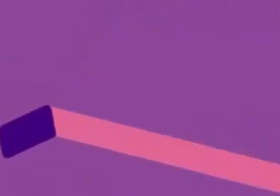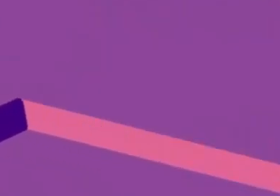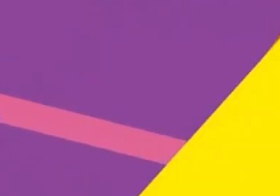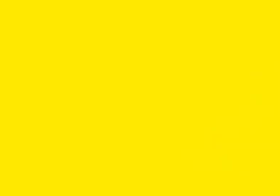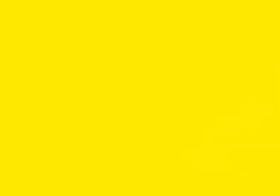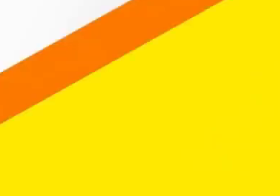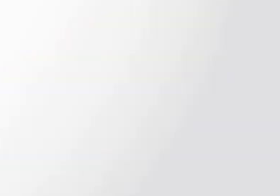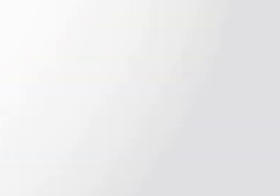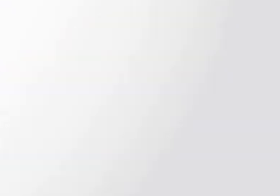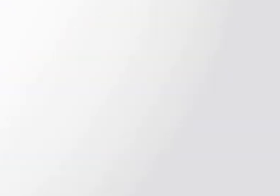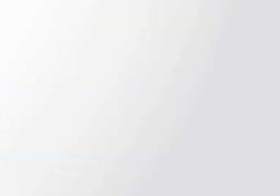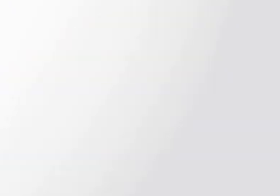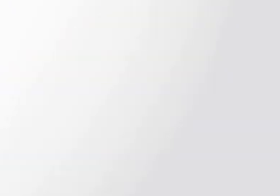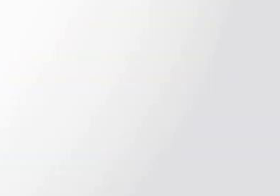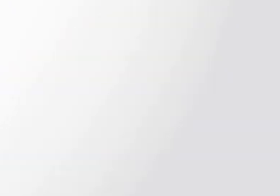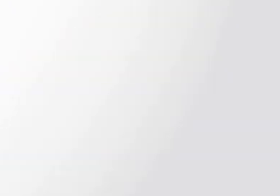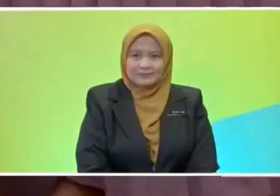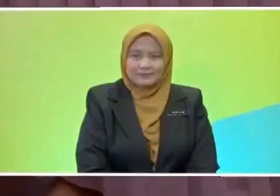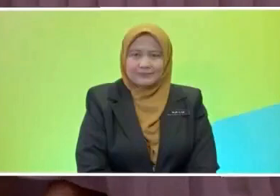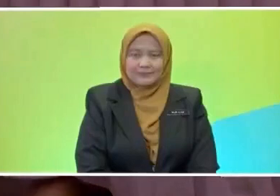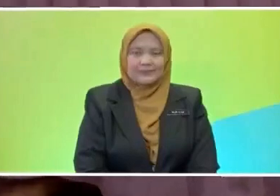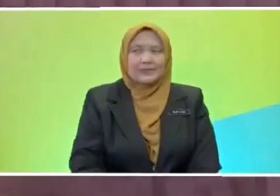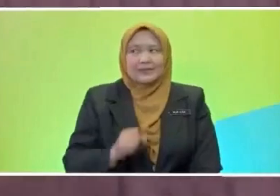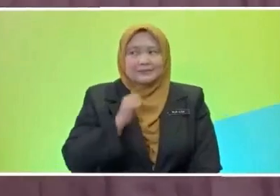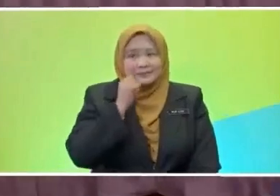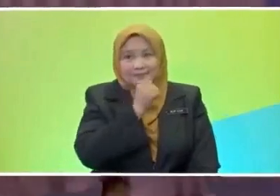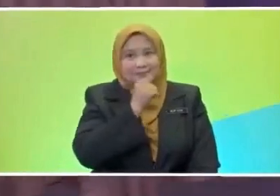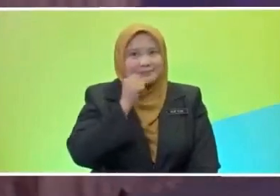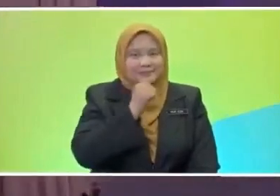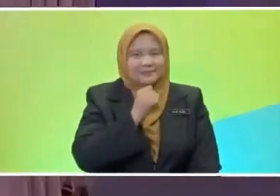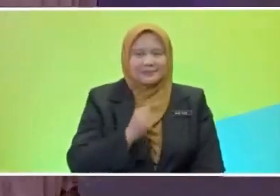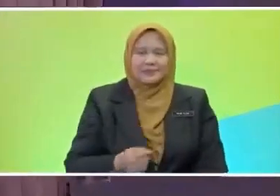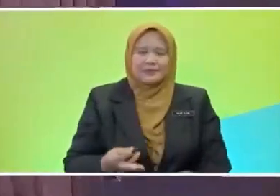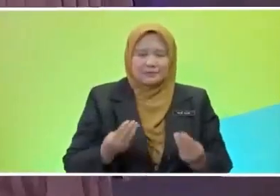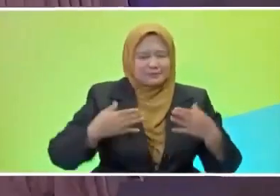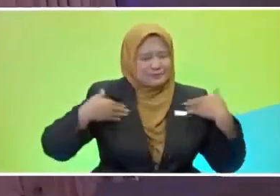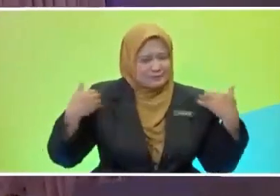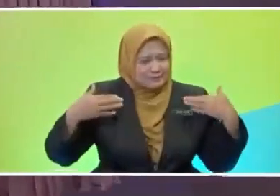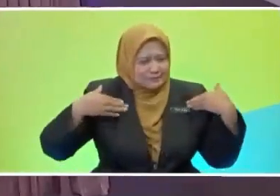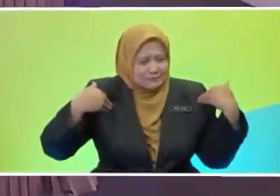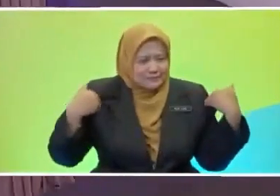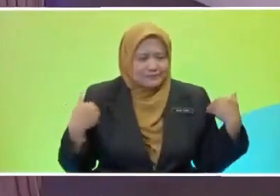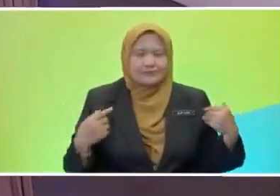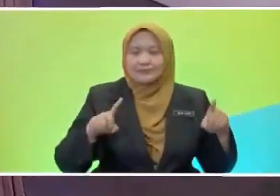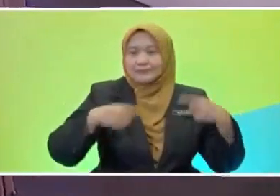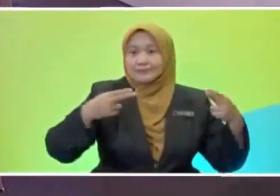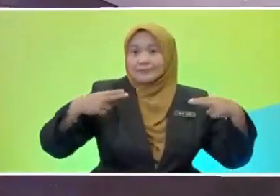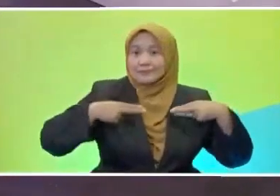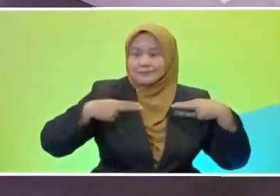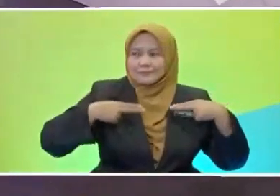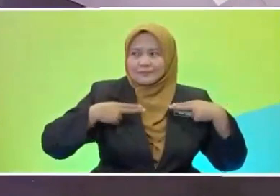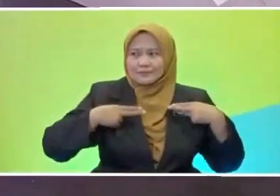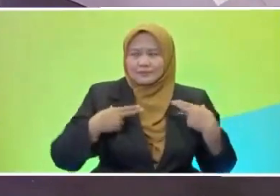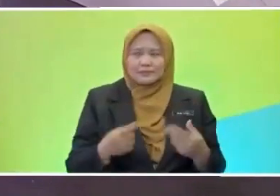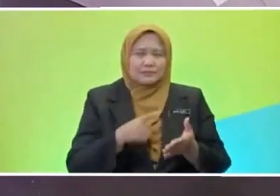D-Day TV KPM La la la la la la I'm so excited I'm going for holidays What